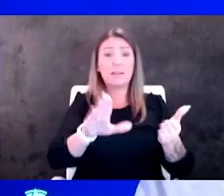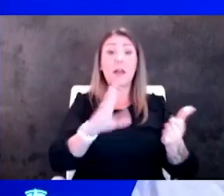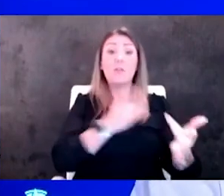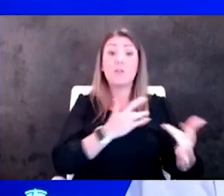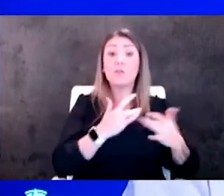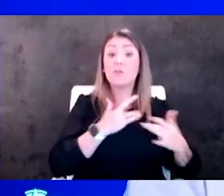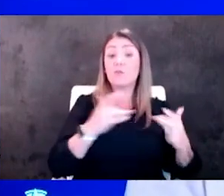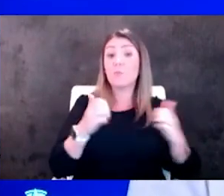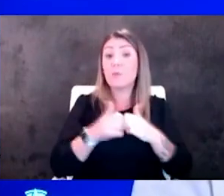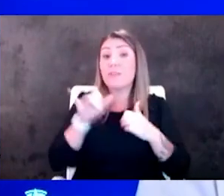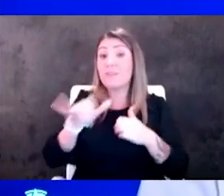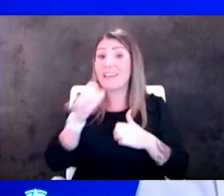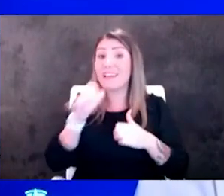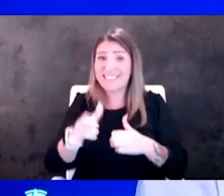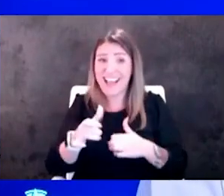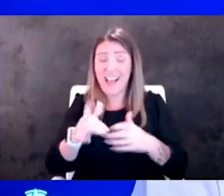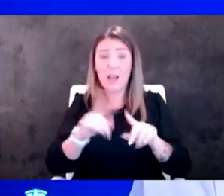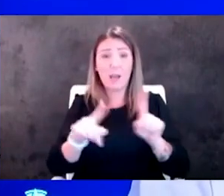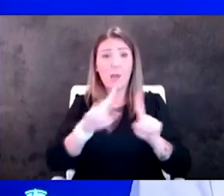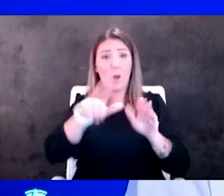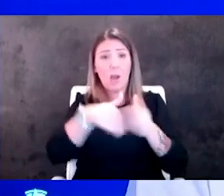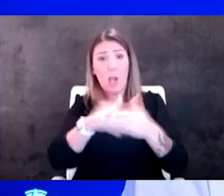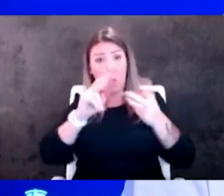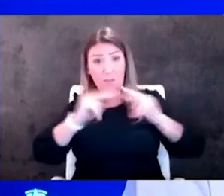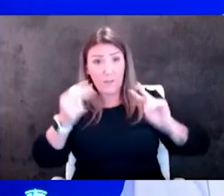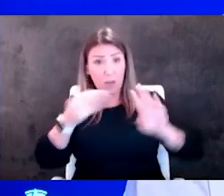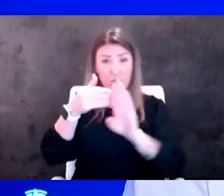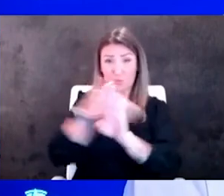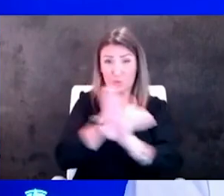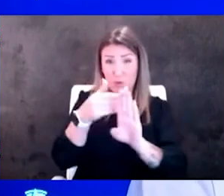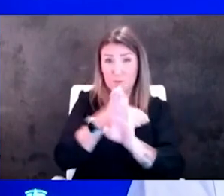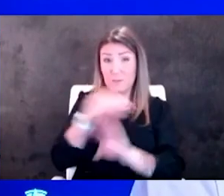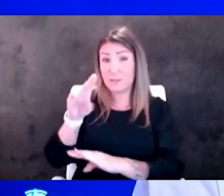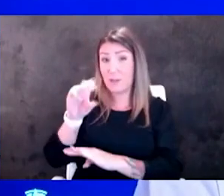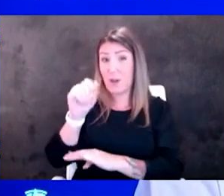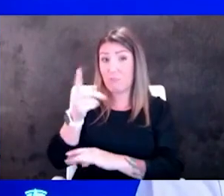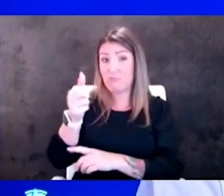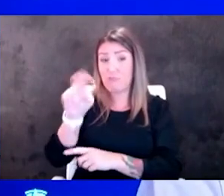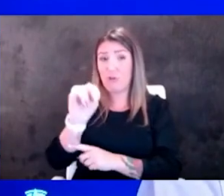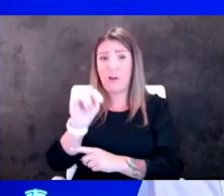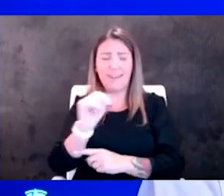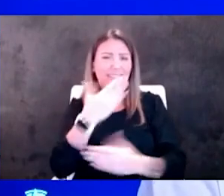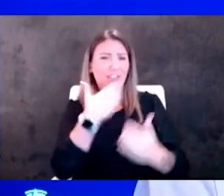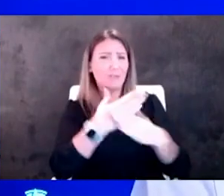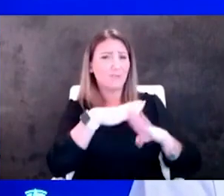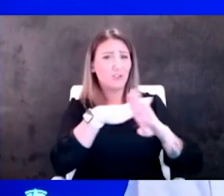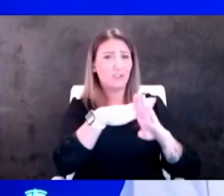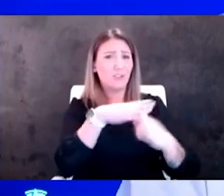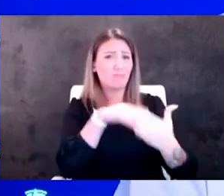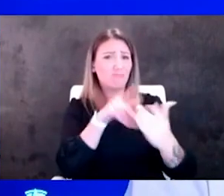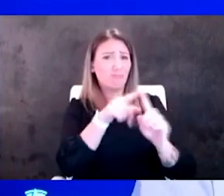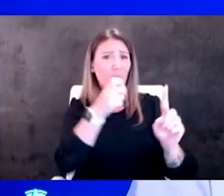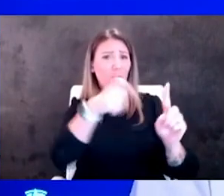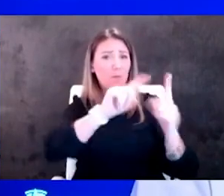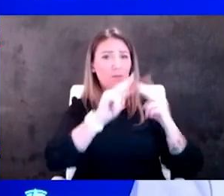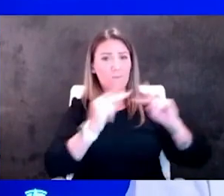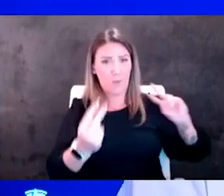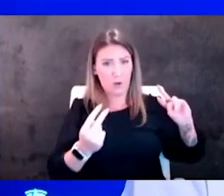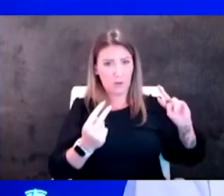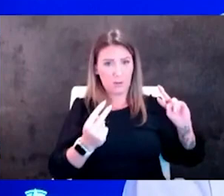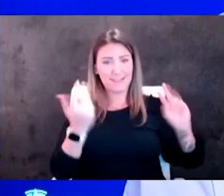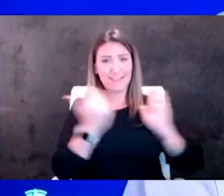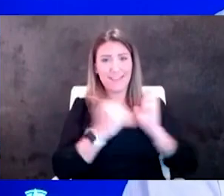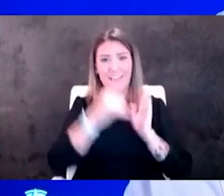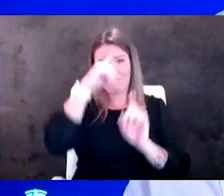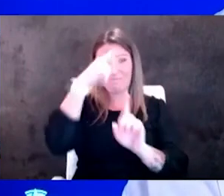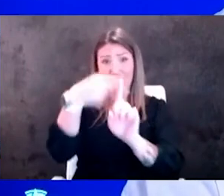hasn't but every variant prior to omicron we know that you still have very good protection against those variants and so again i'm being optimistic